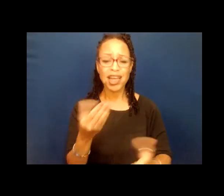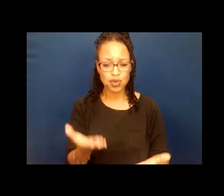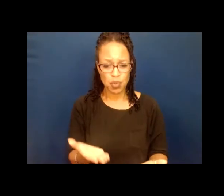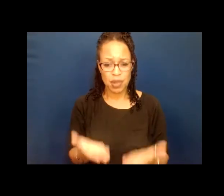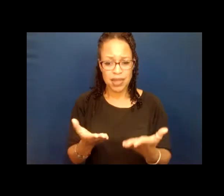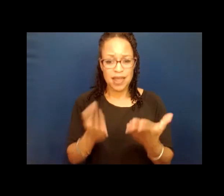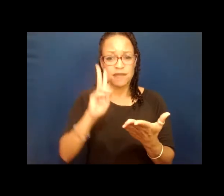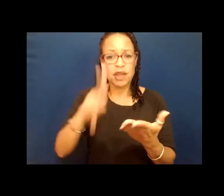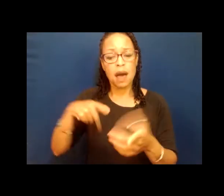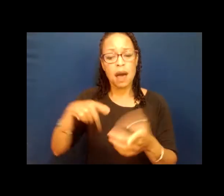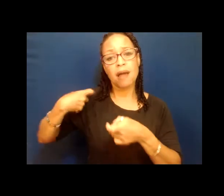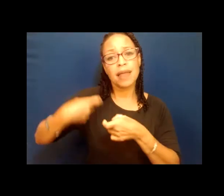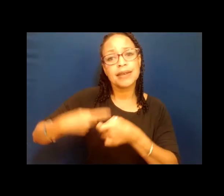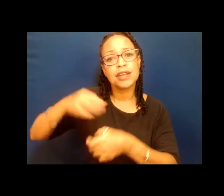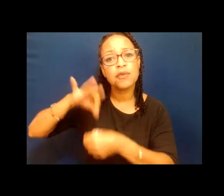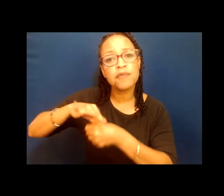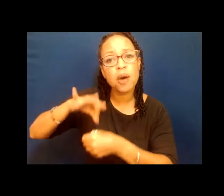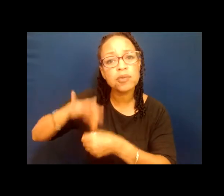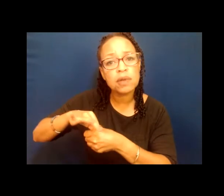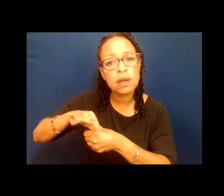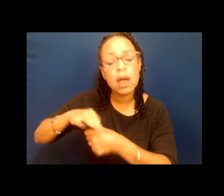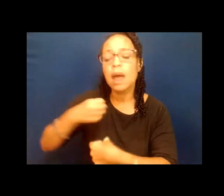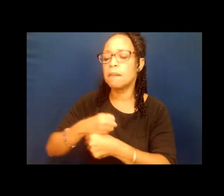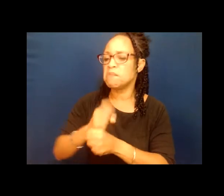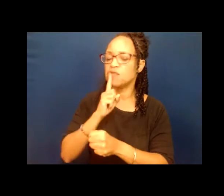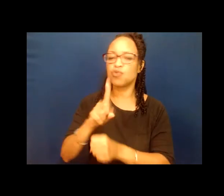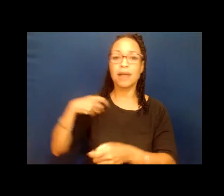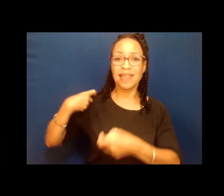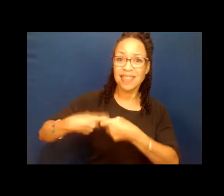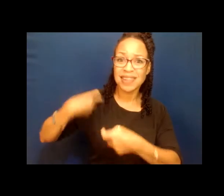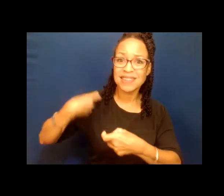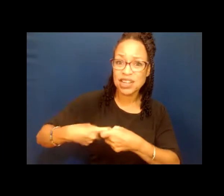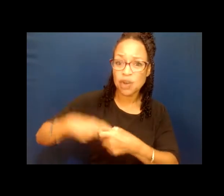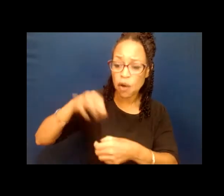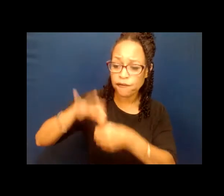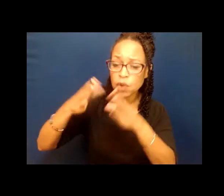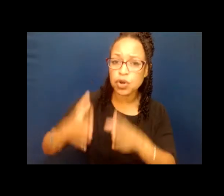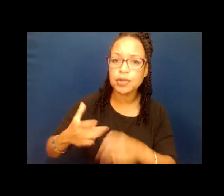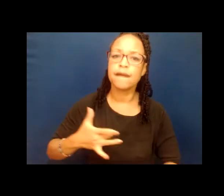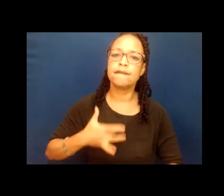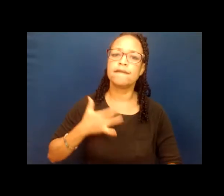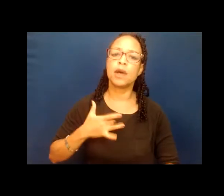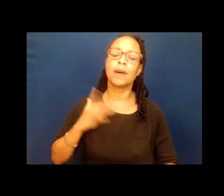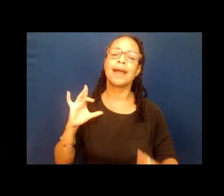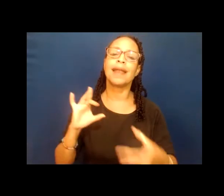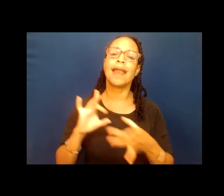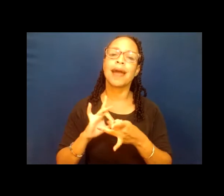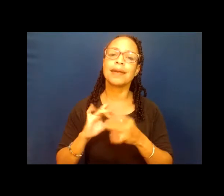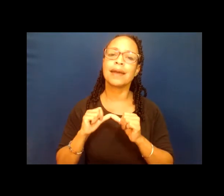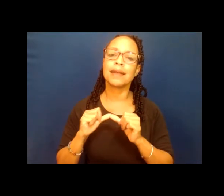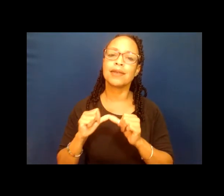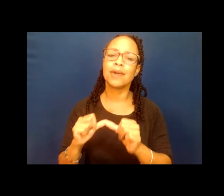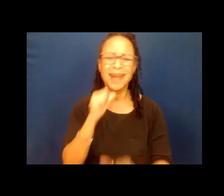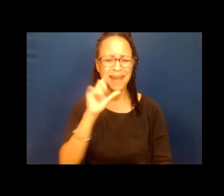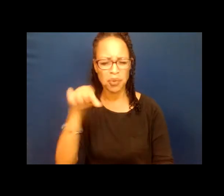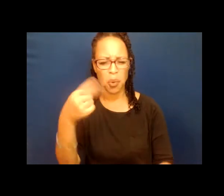asegurarnos que los votantes latinos sigan sintiéndose conectados, no solamente durante el tiempo de